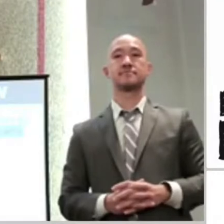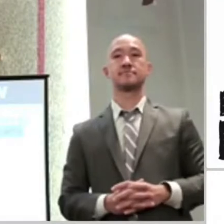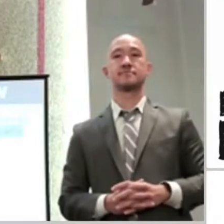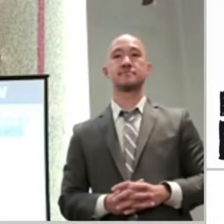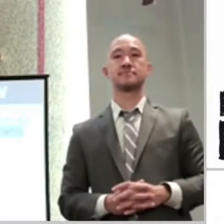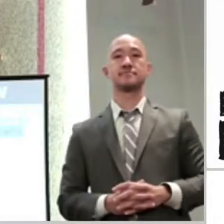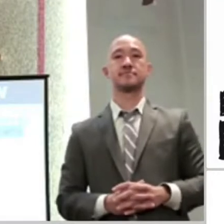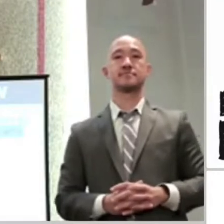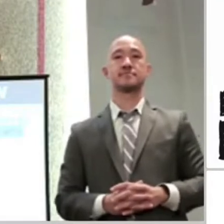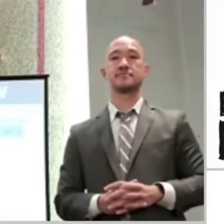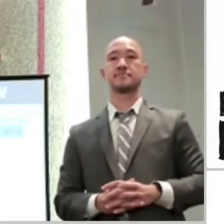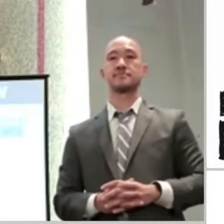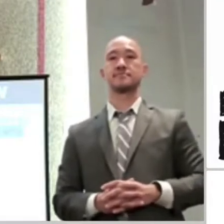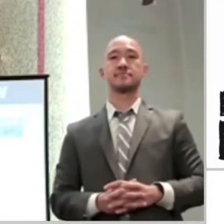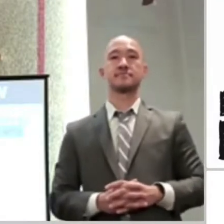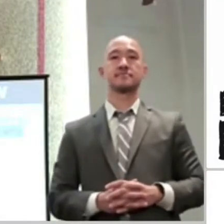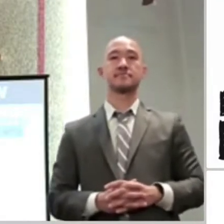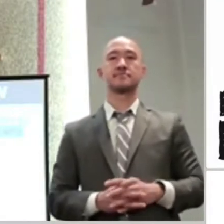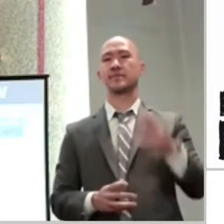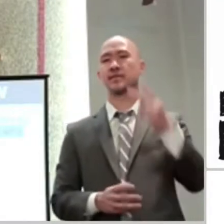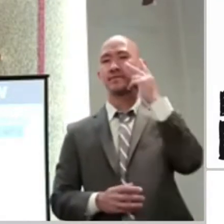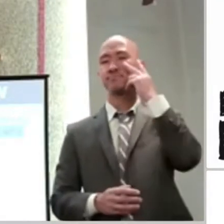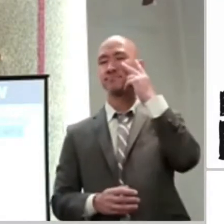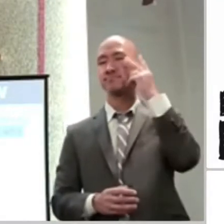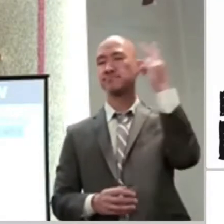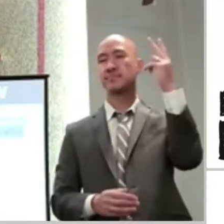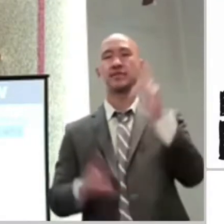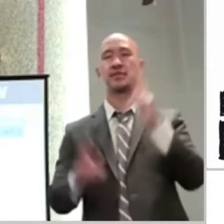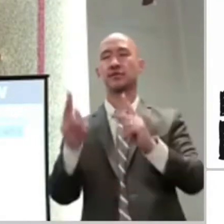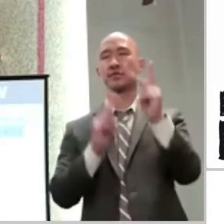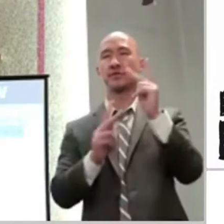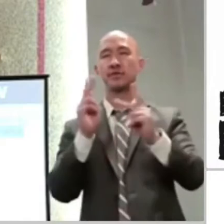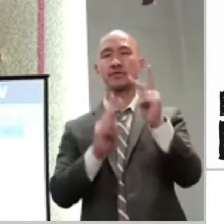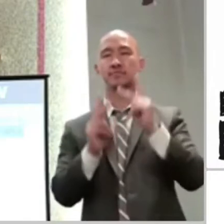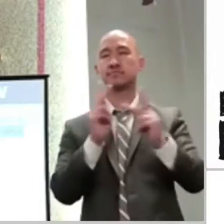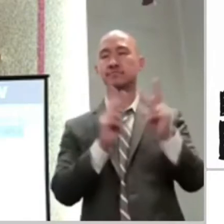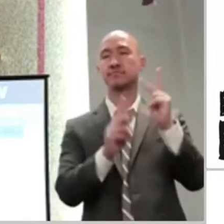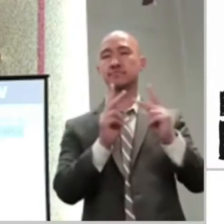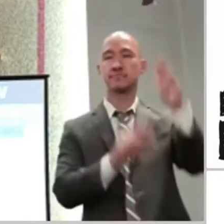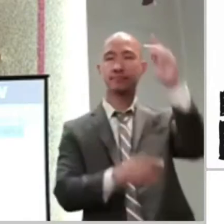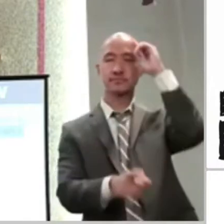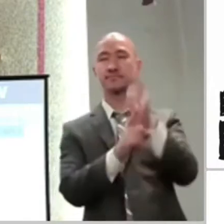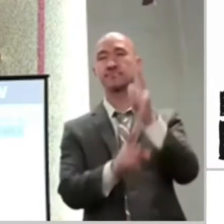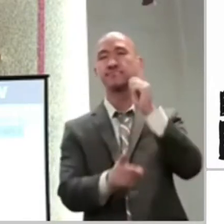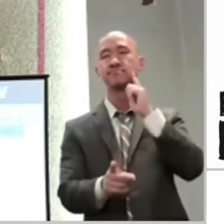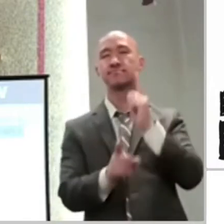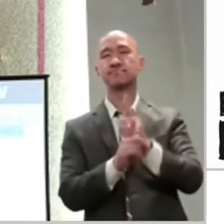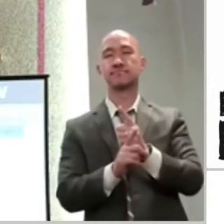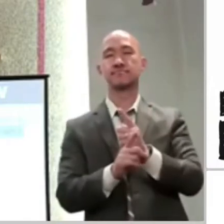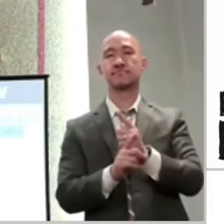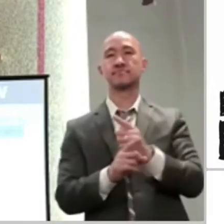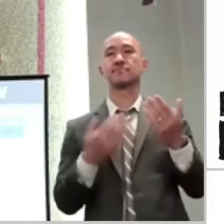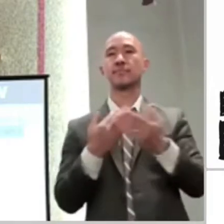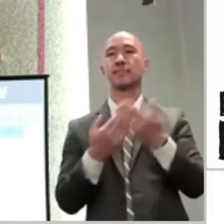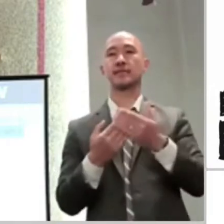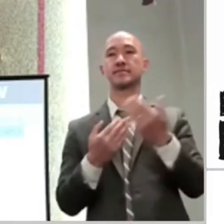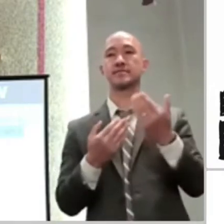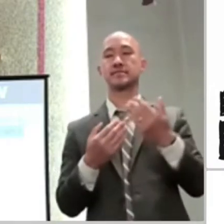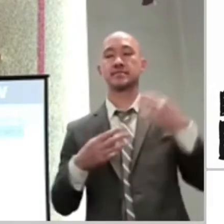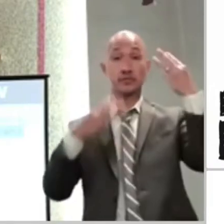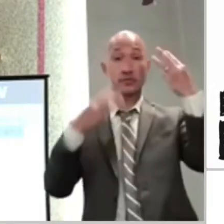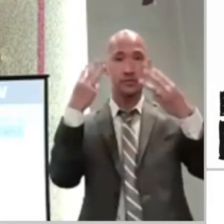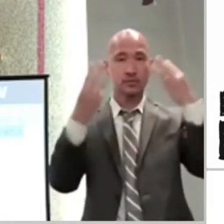political, scientific, societal propaganda. You let that